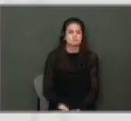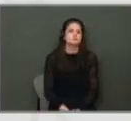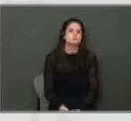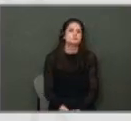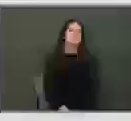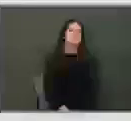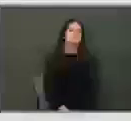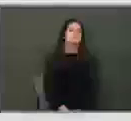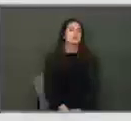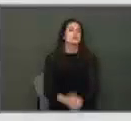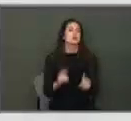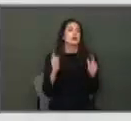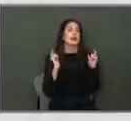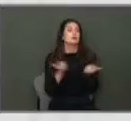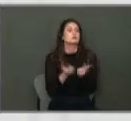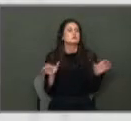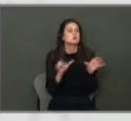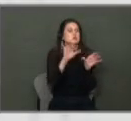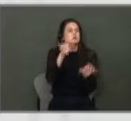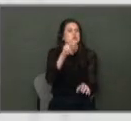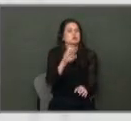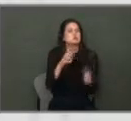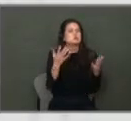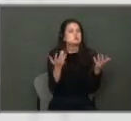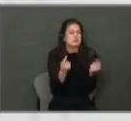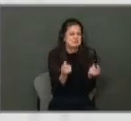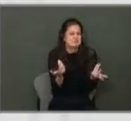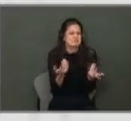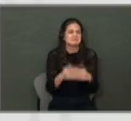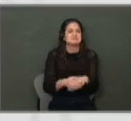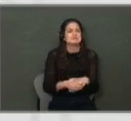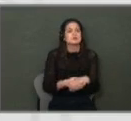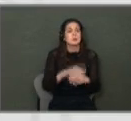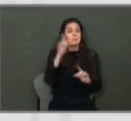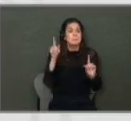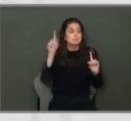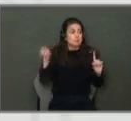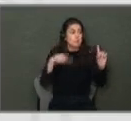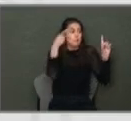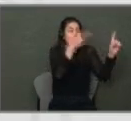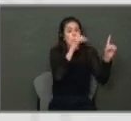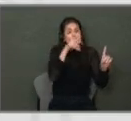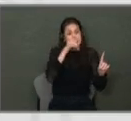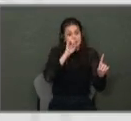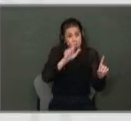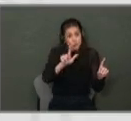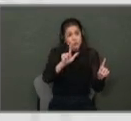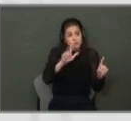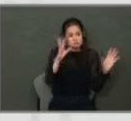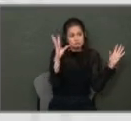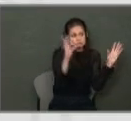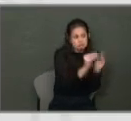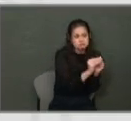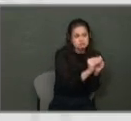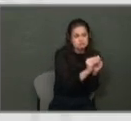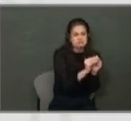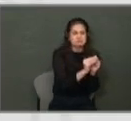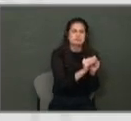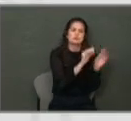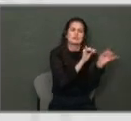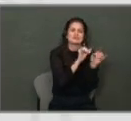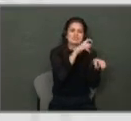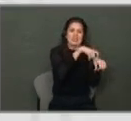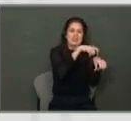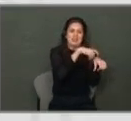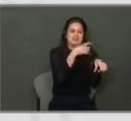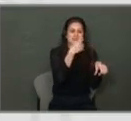So what did the council do in June? Well, the priority for the council in April when they met, because when they met, it happened to be right around the same